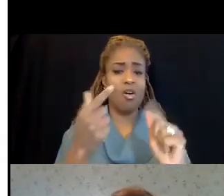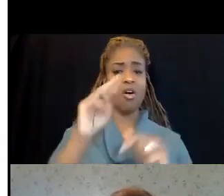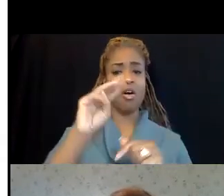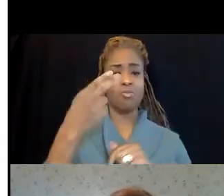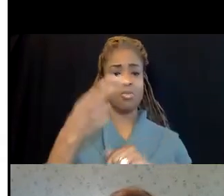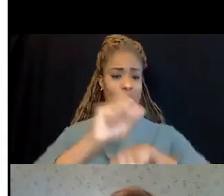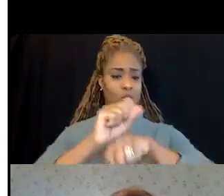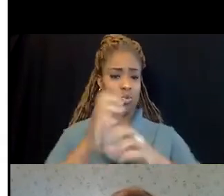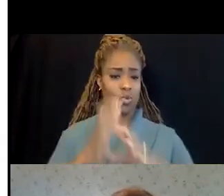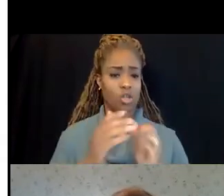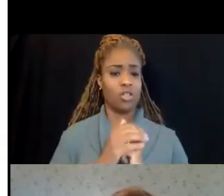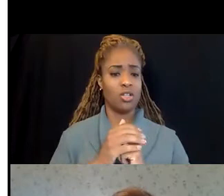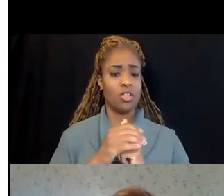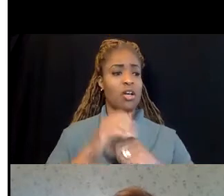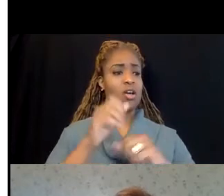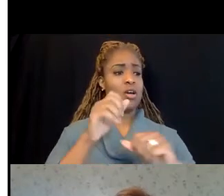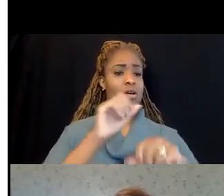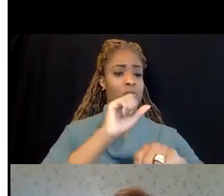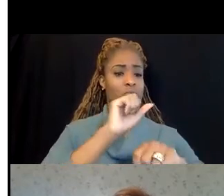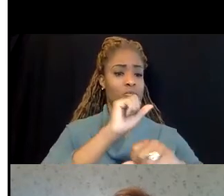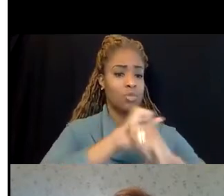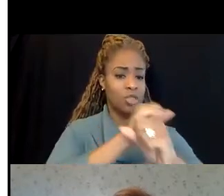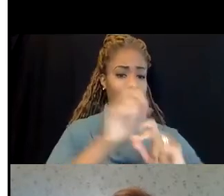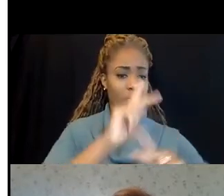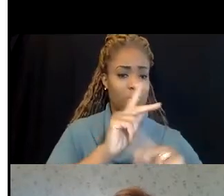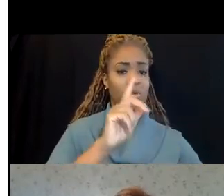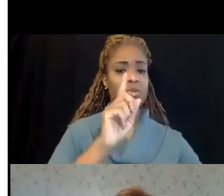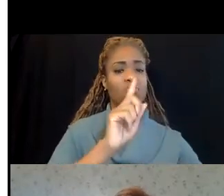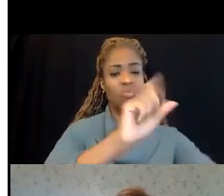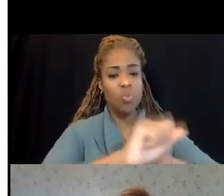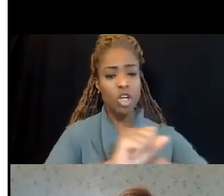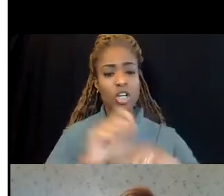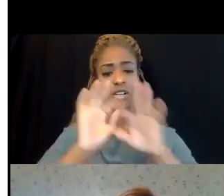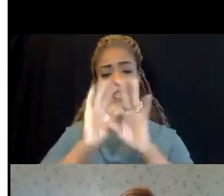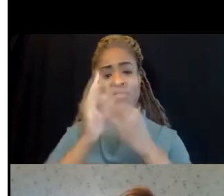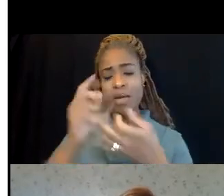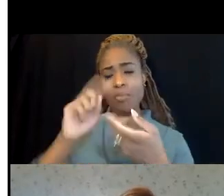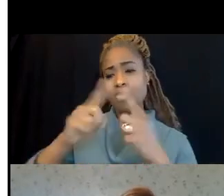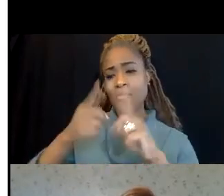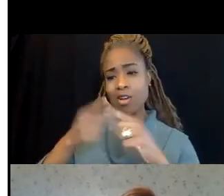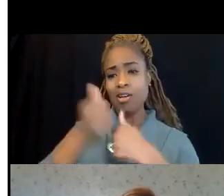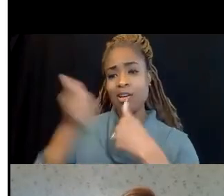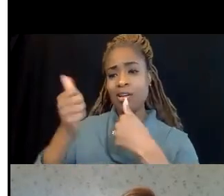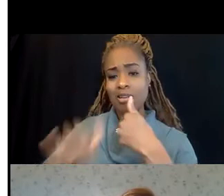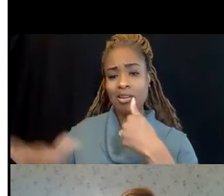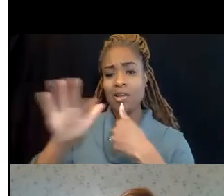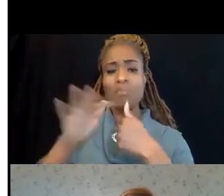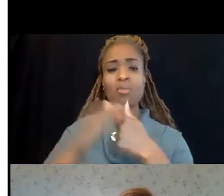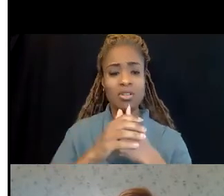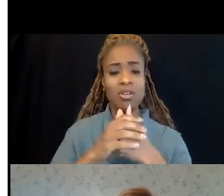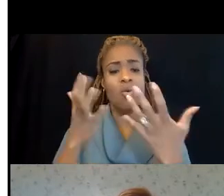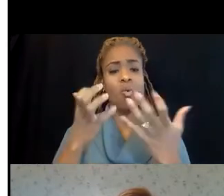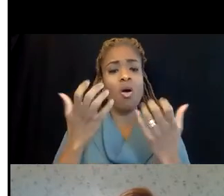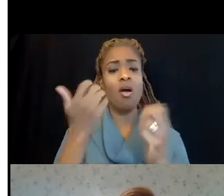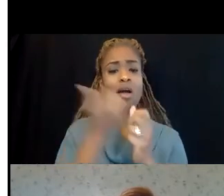protecting people at work, our families, friends, neighbors, fellow citizens. We wish that everyone to go